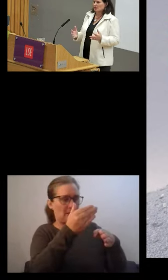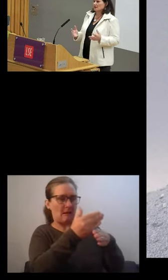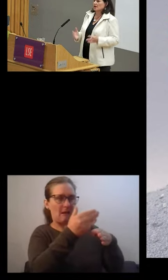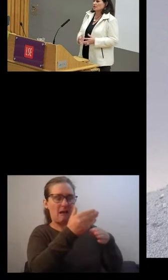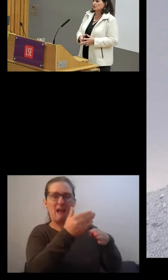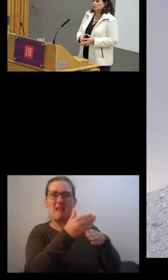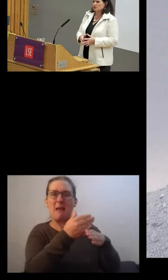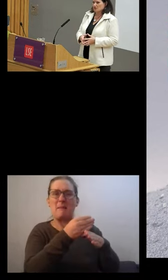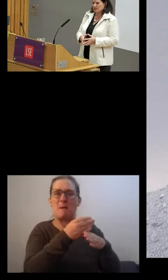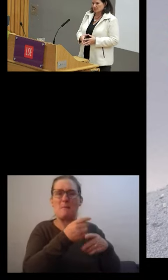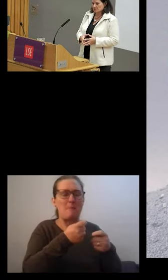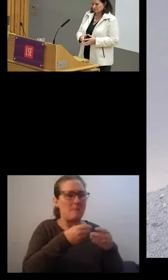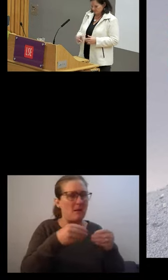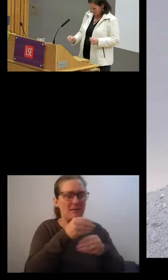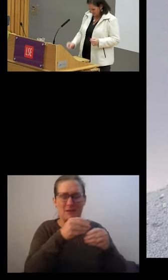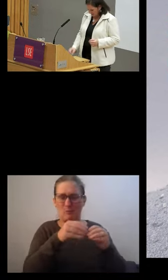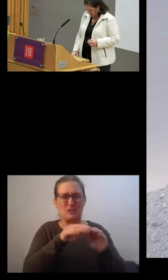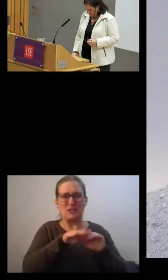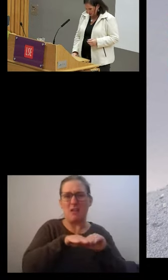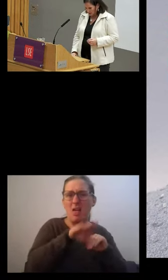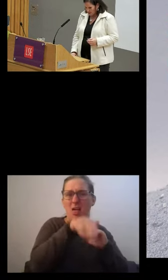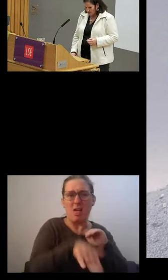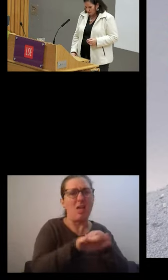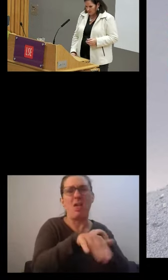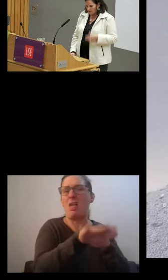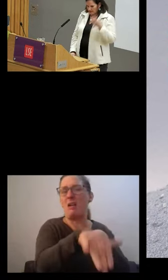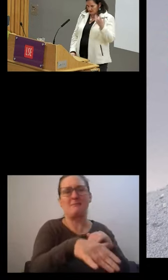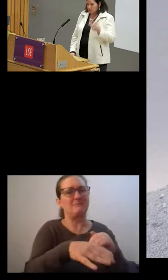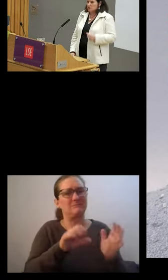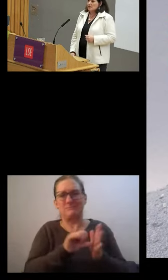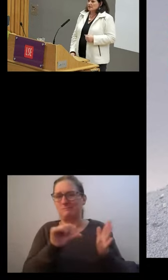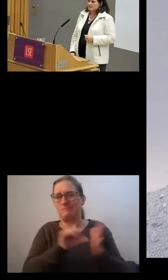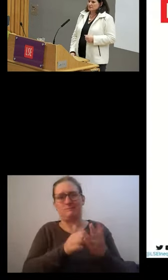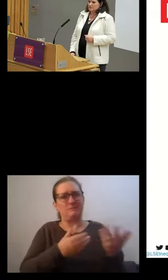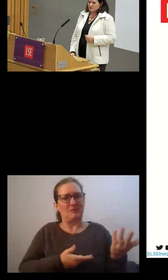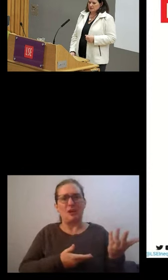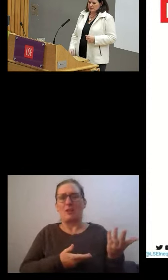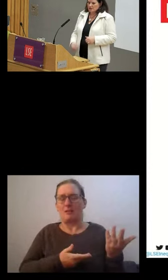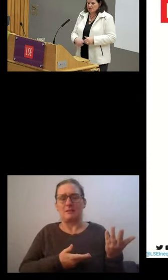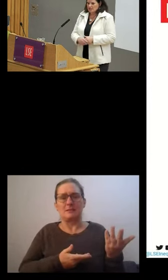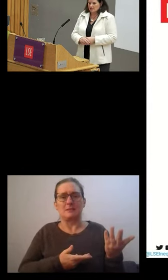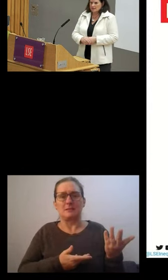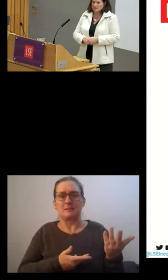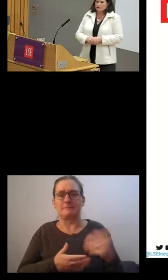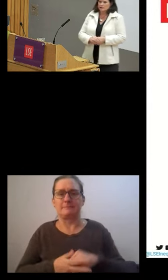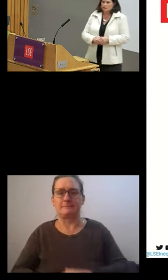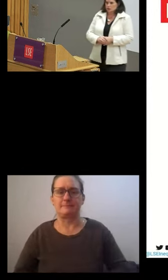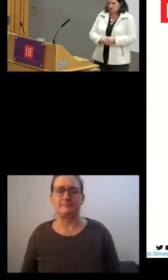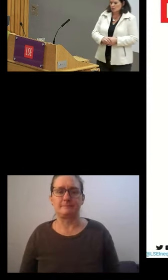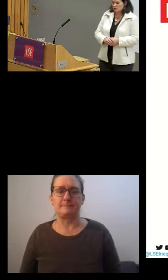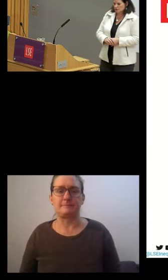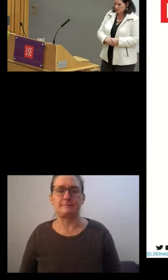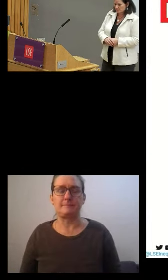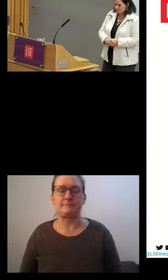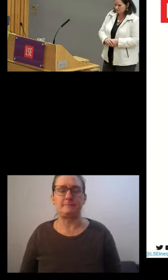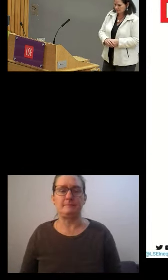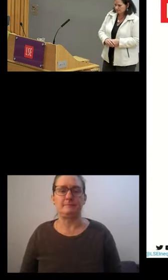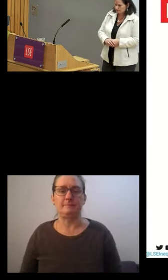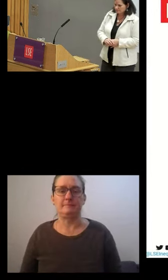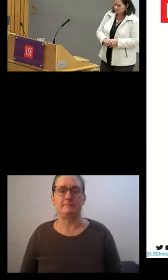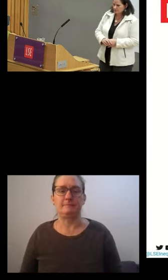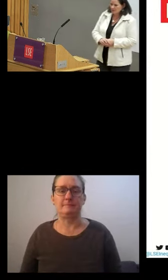It's like building a house on sand. So that's the perspective that I'm taking for this approach.